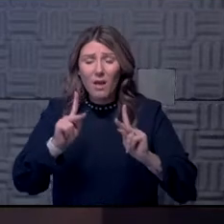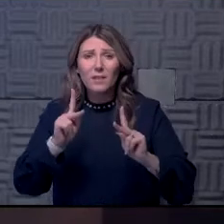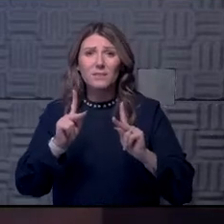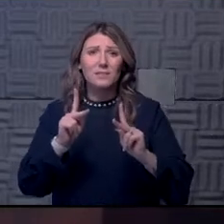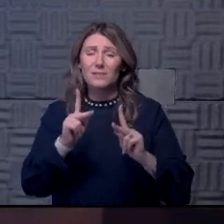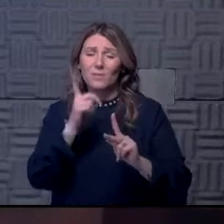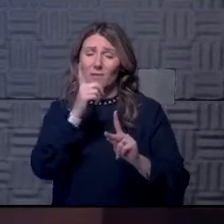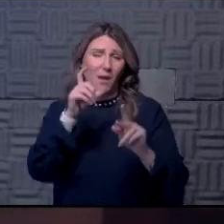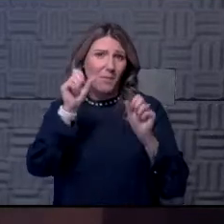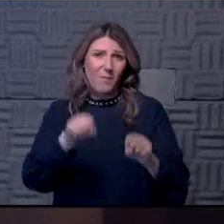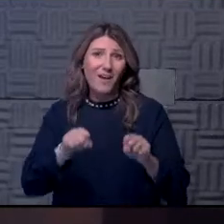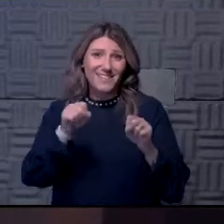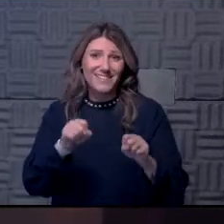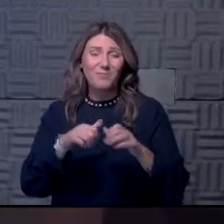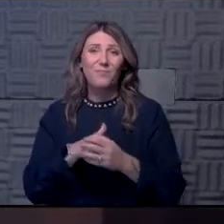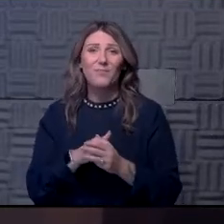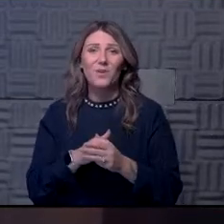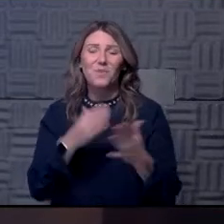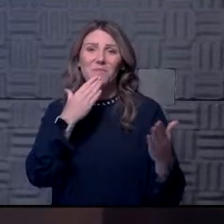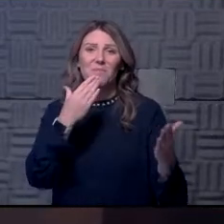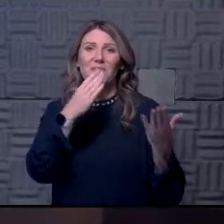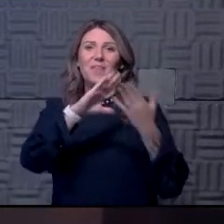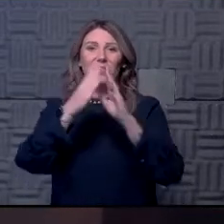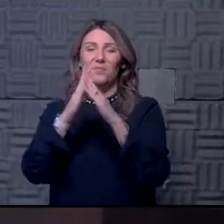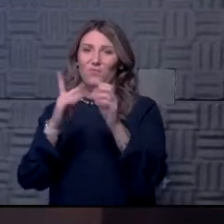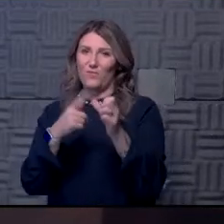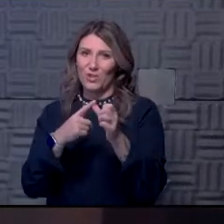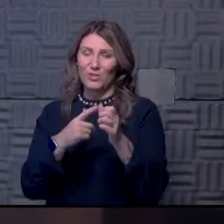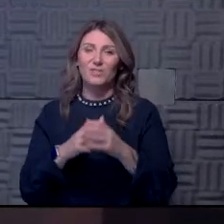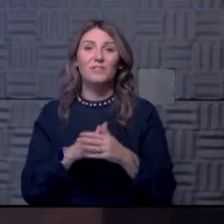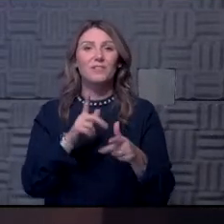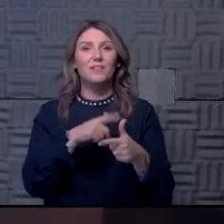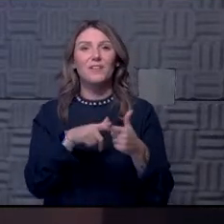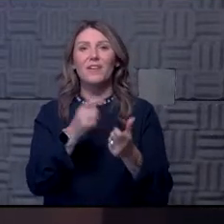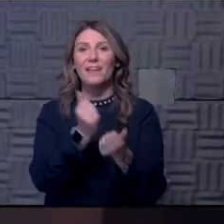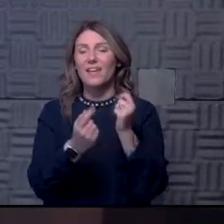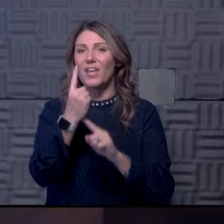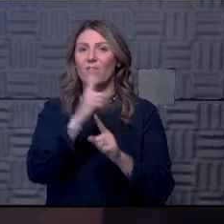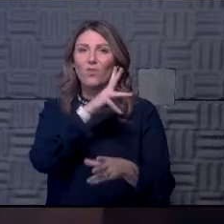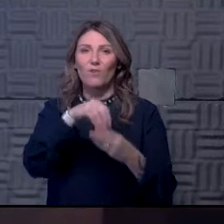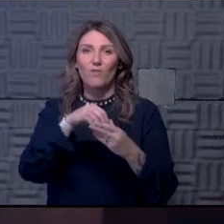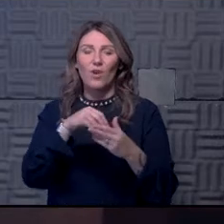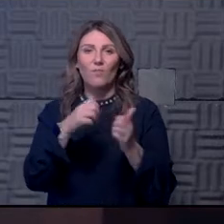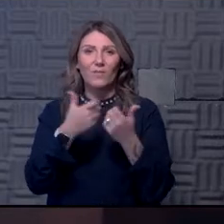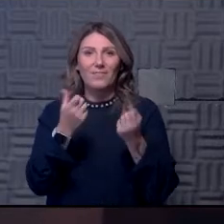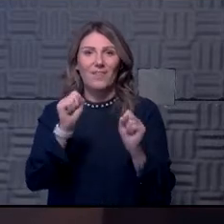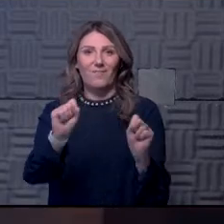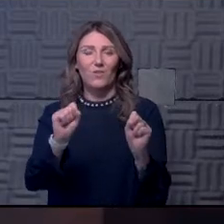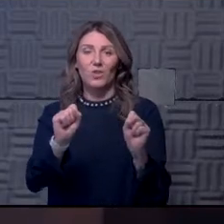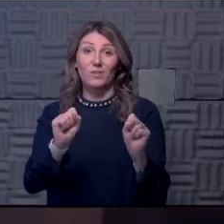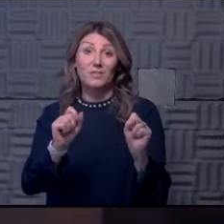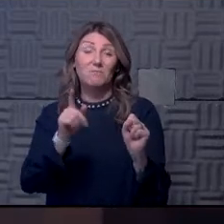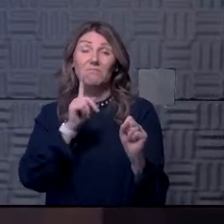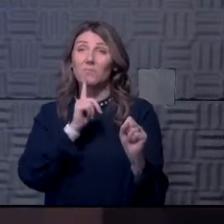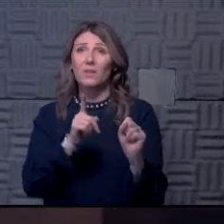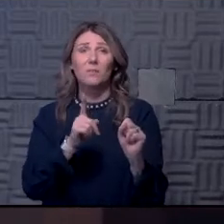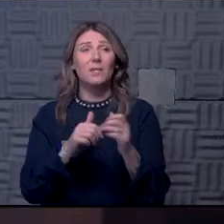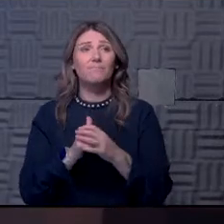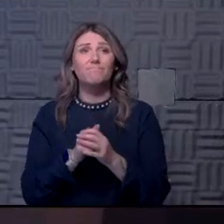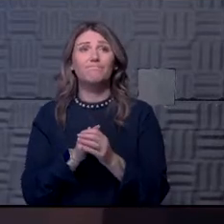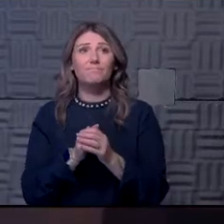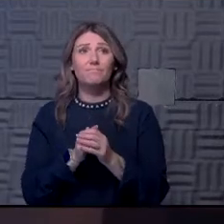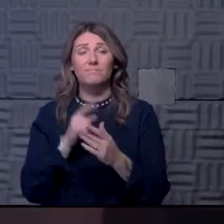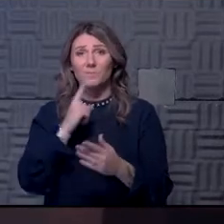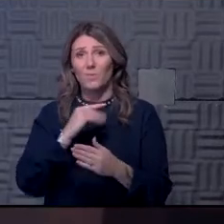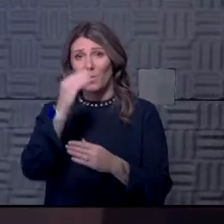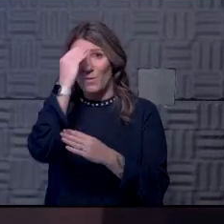possible. So I want to thank the community, first of all, and then everyone involved in this effort. It has been, as